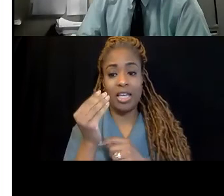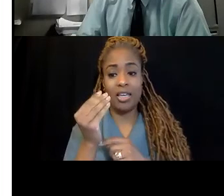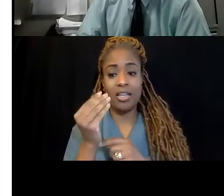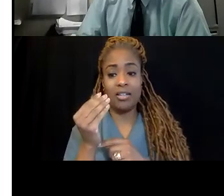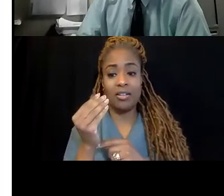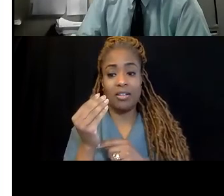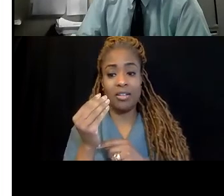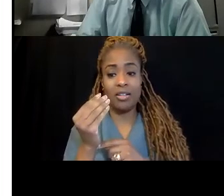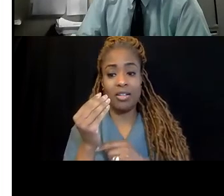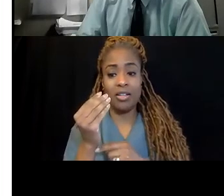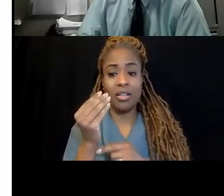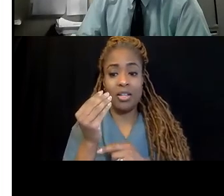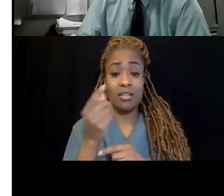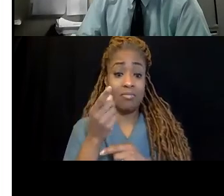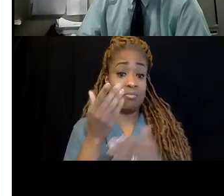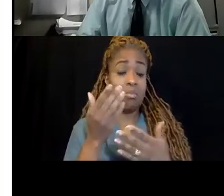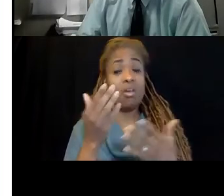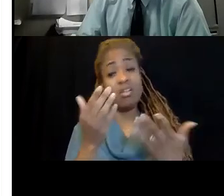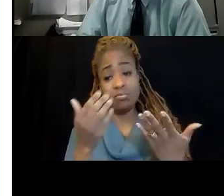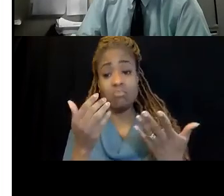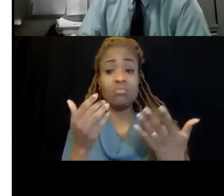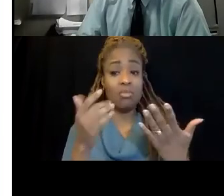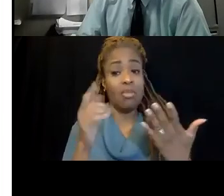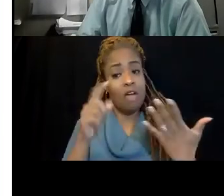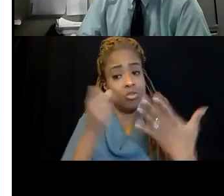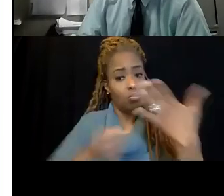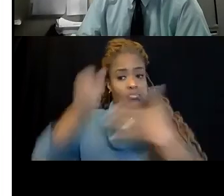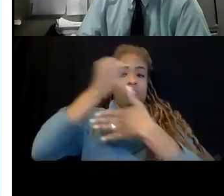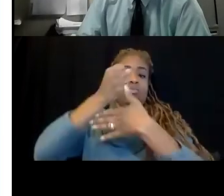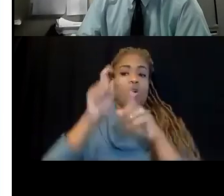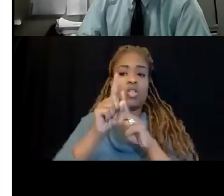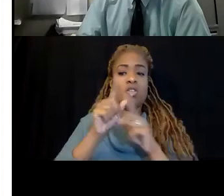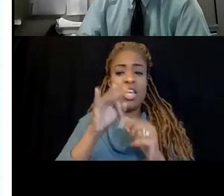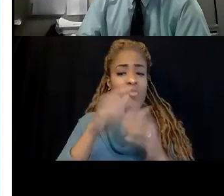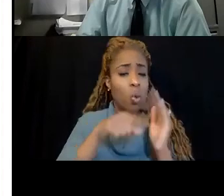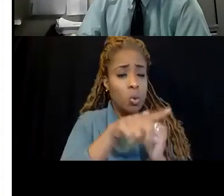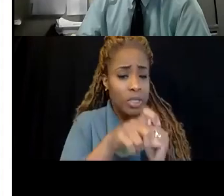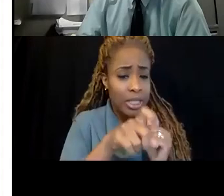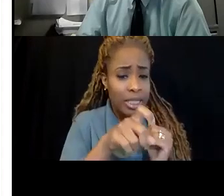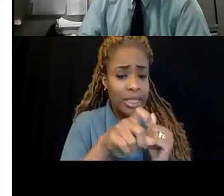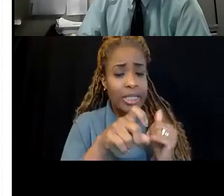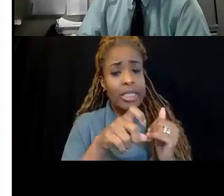And they may prioritize as well. So, you know, if your needs are